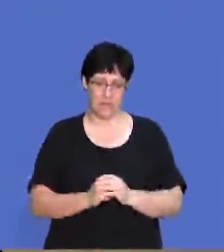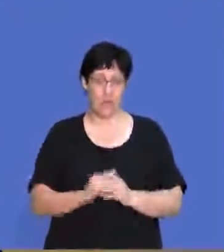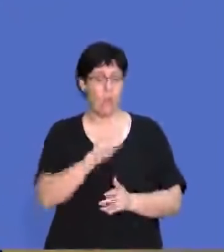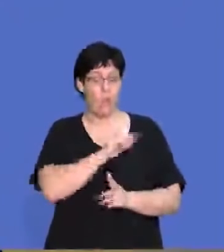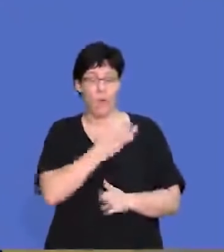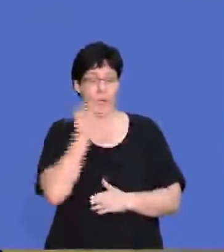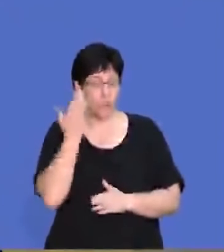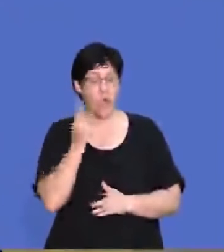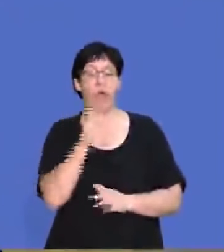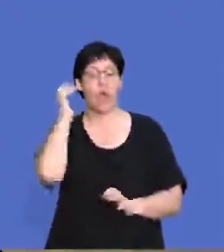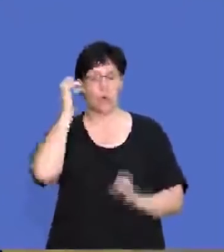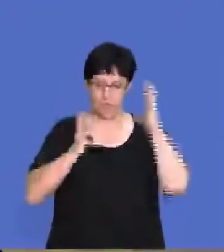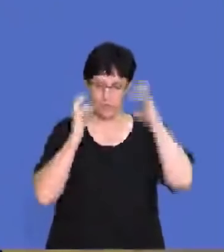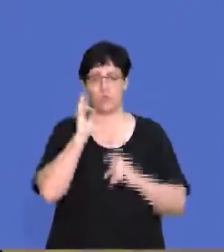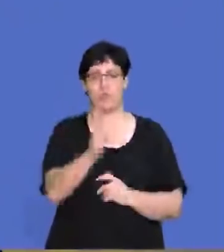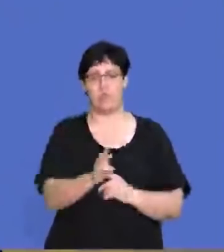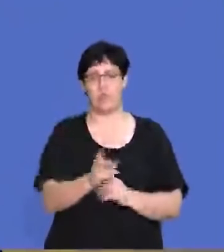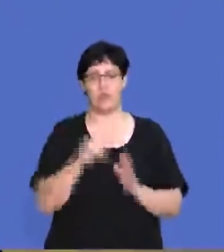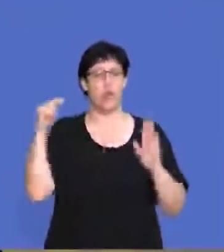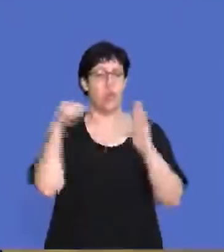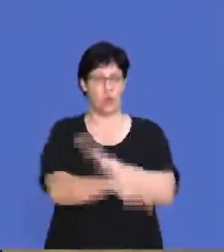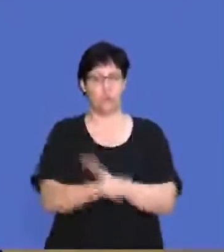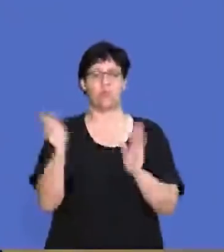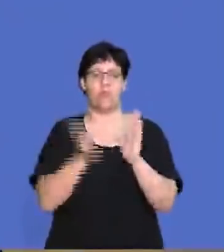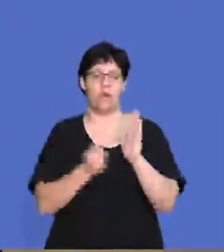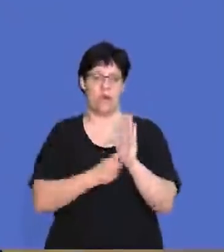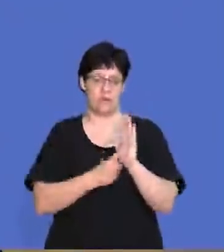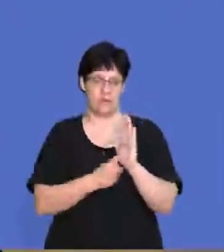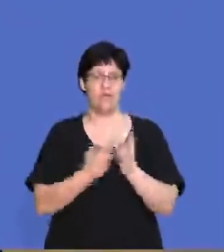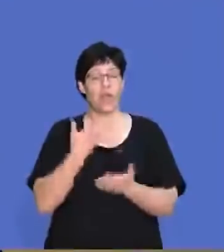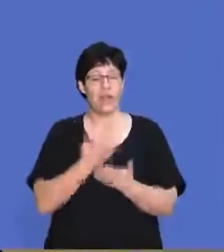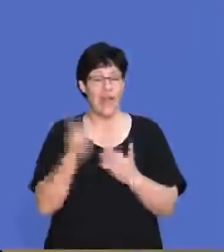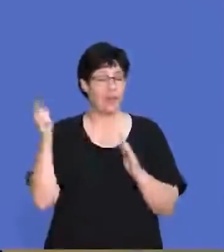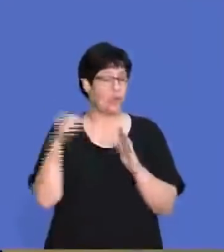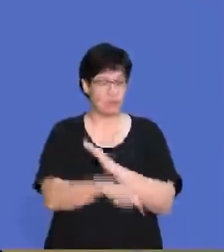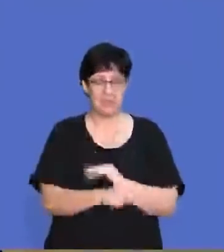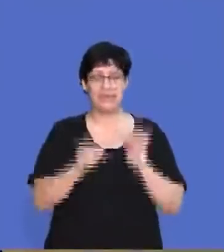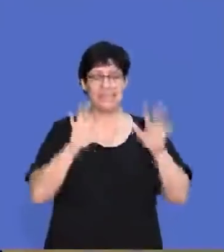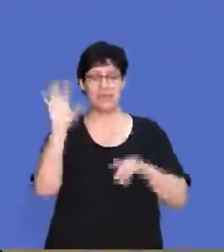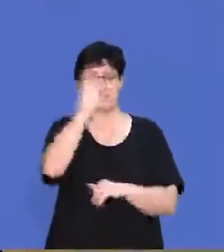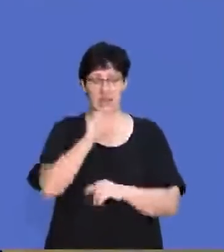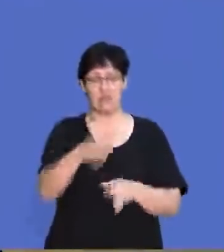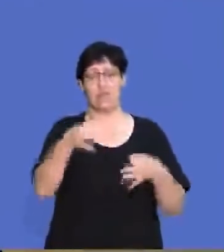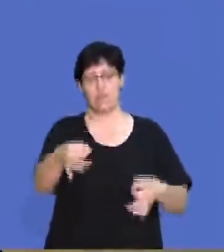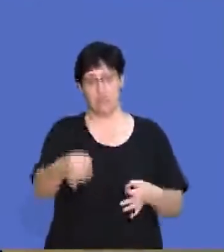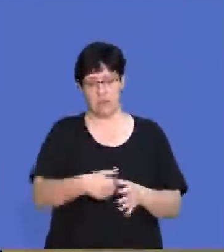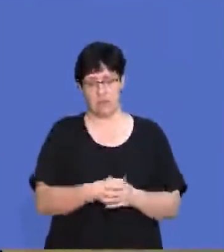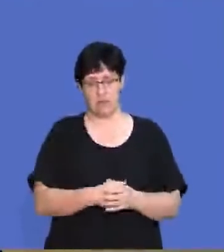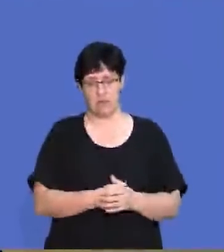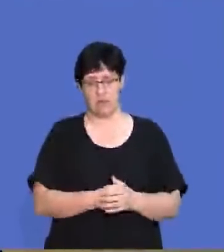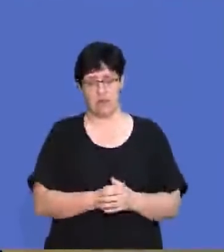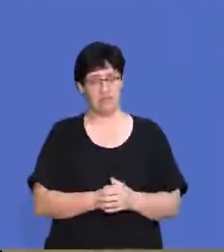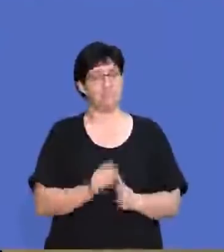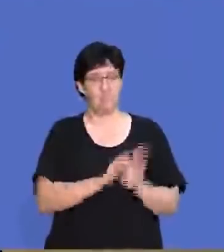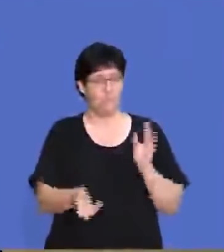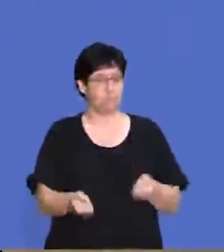because if you don't, you're going to get confused with them and you're going to lose out on a lot of marks. could potentially lose out 10% of your paper